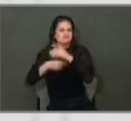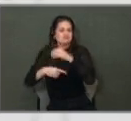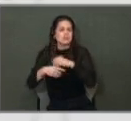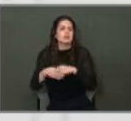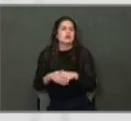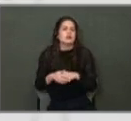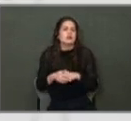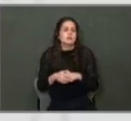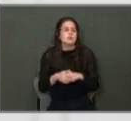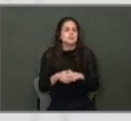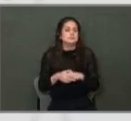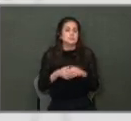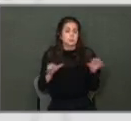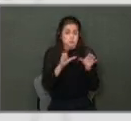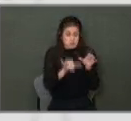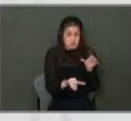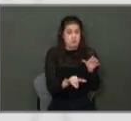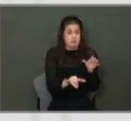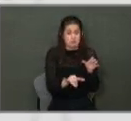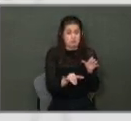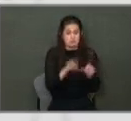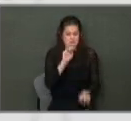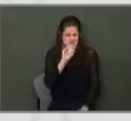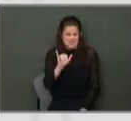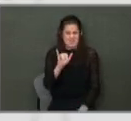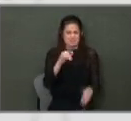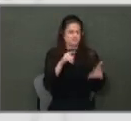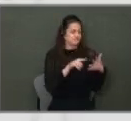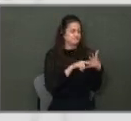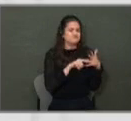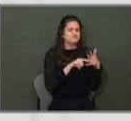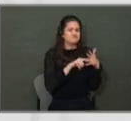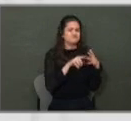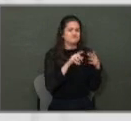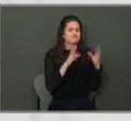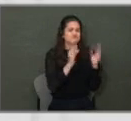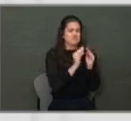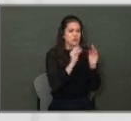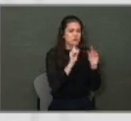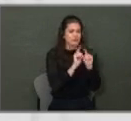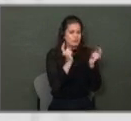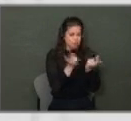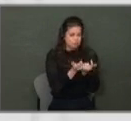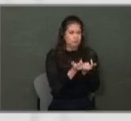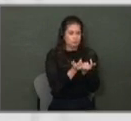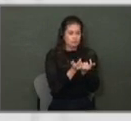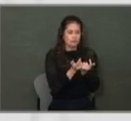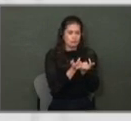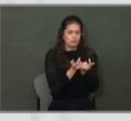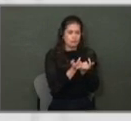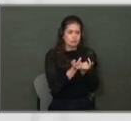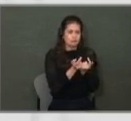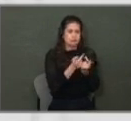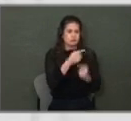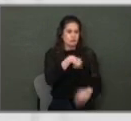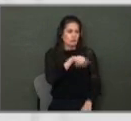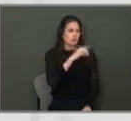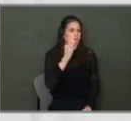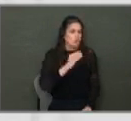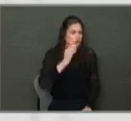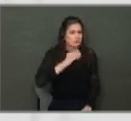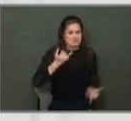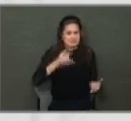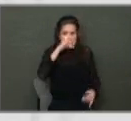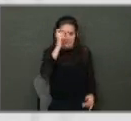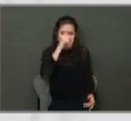And, you know, when we did that in May, mid-May with the council, I think what we all experienced during the summer